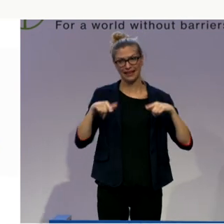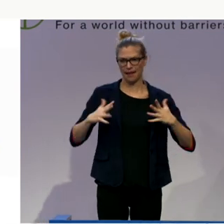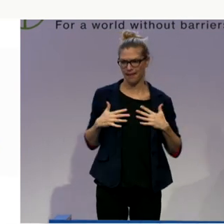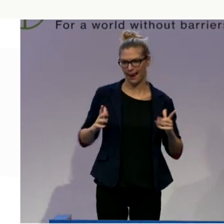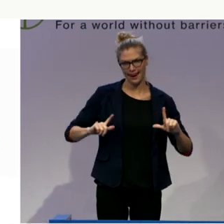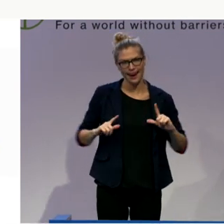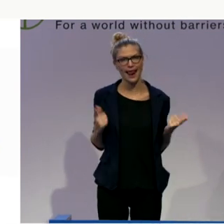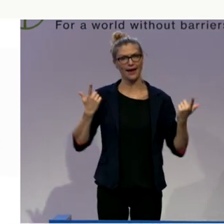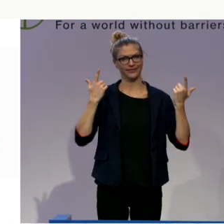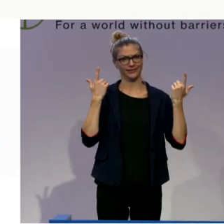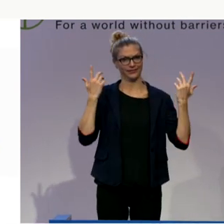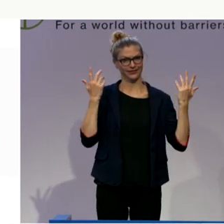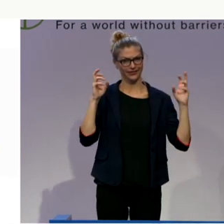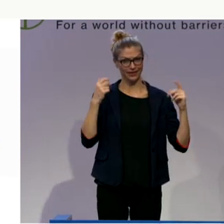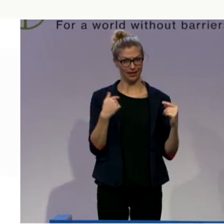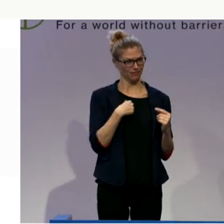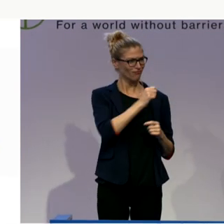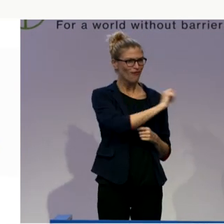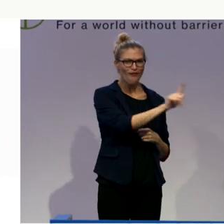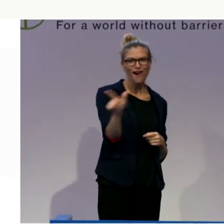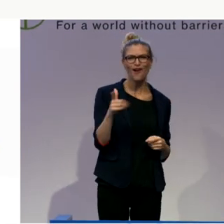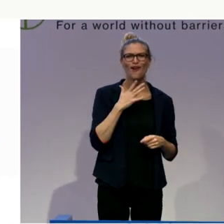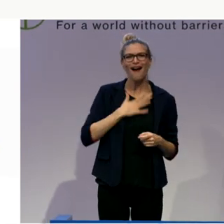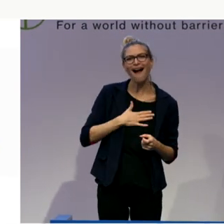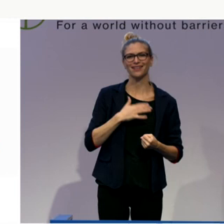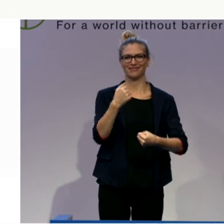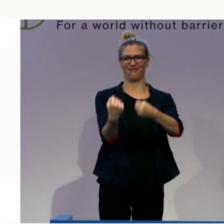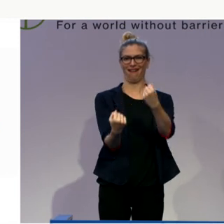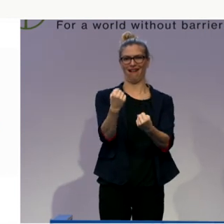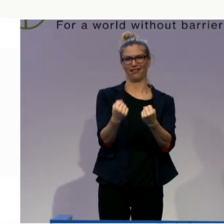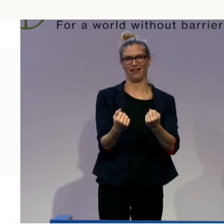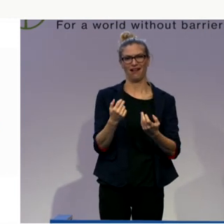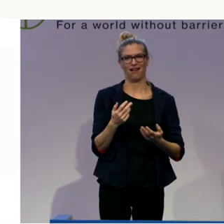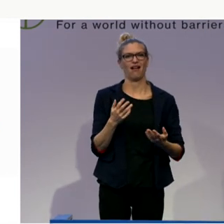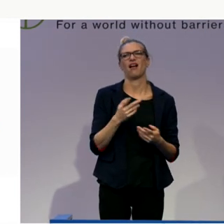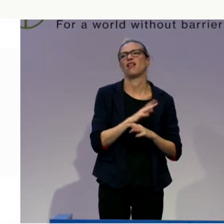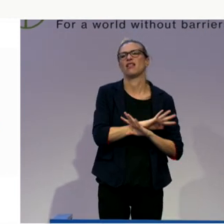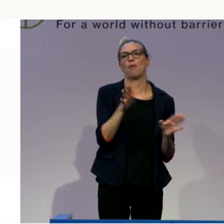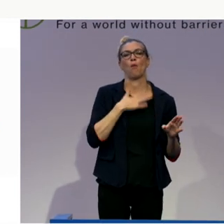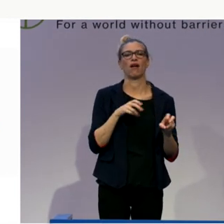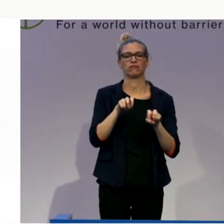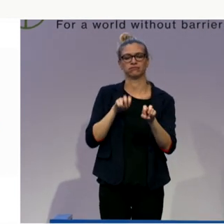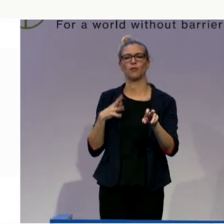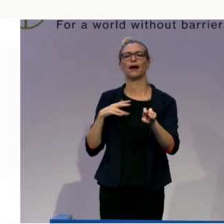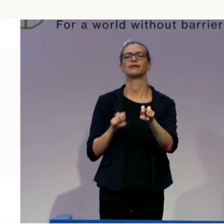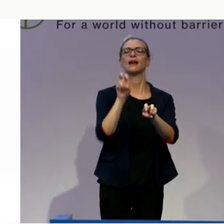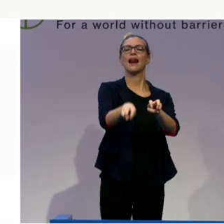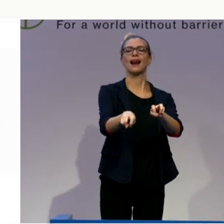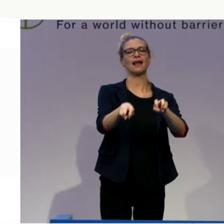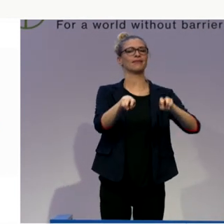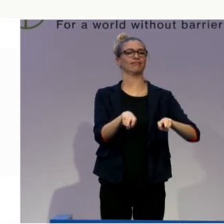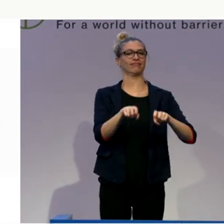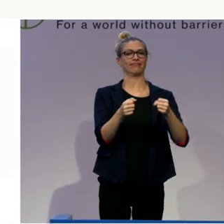place of the car. That we decide if we go right on or take a turn on left or take a turn on the right side